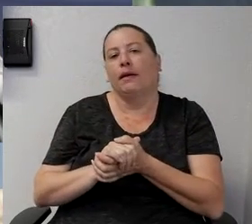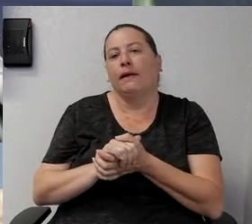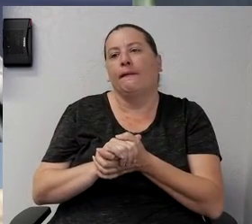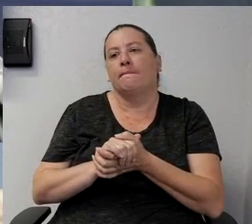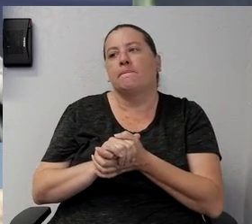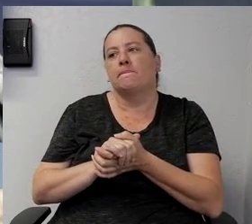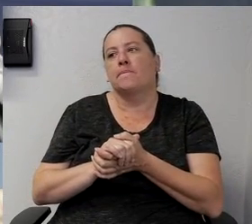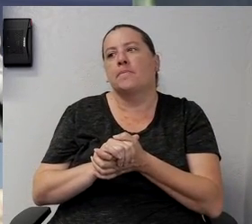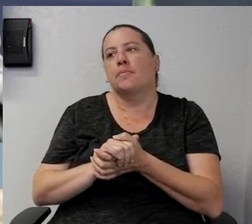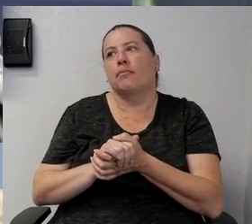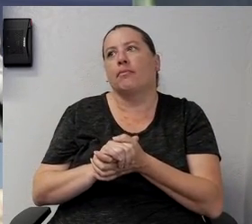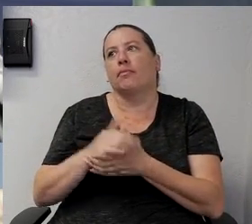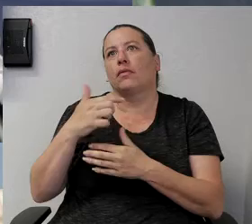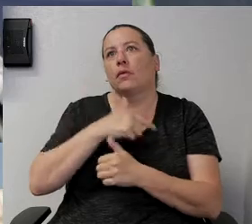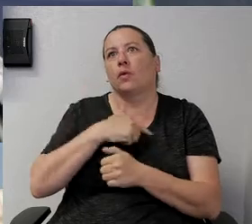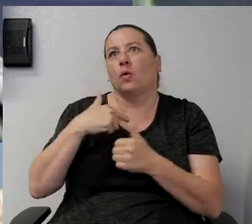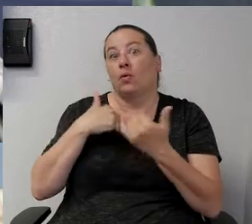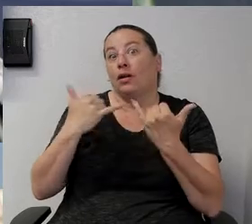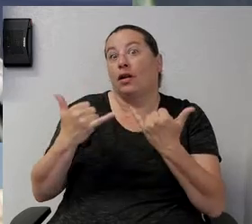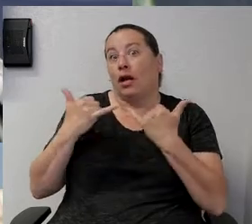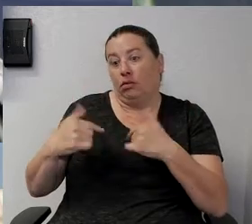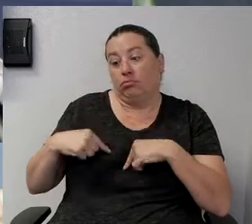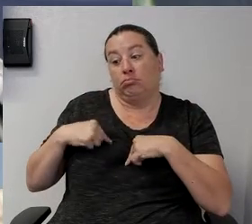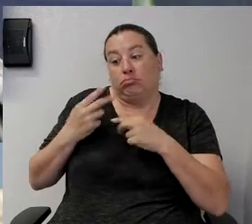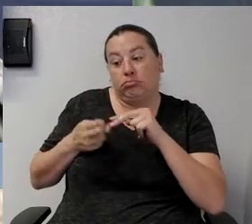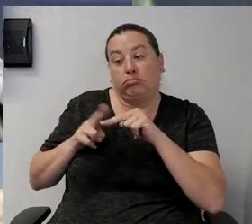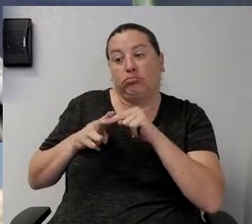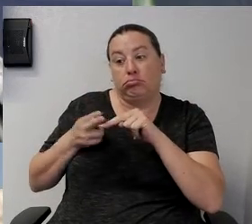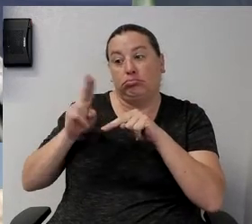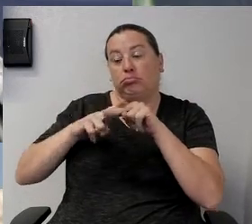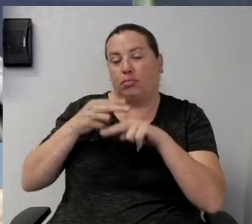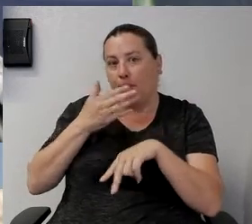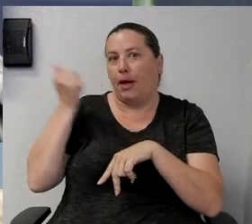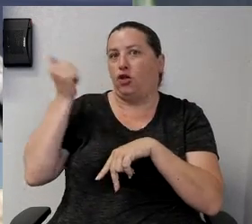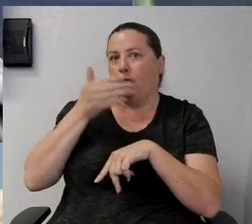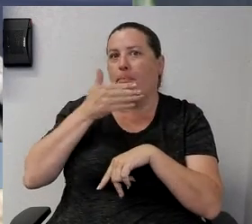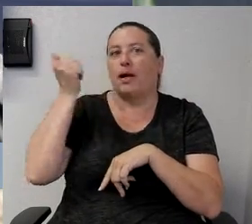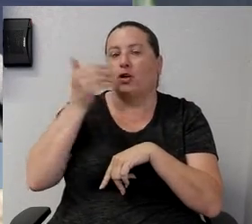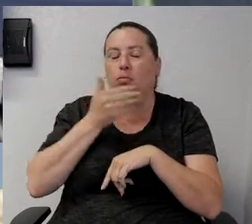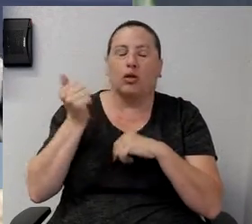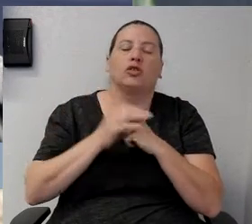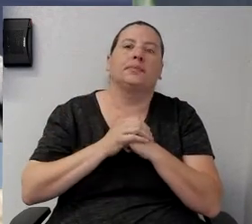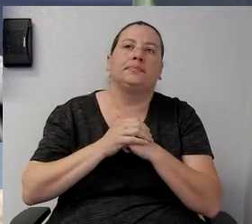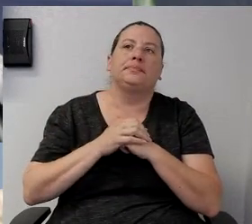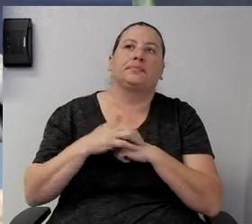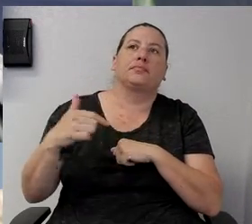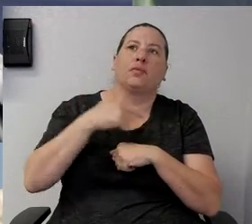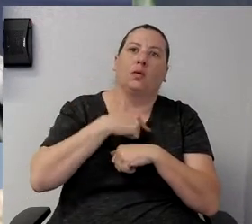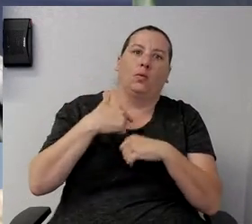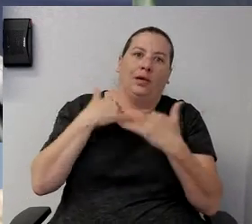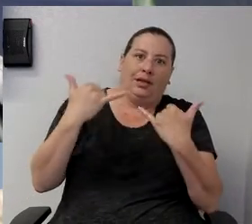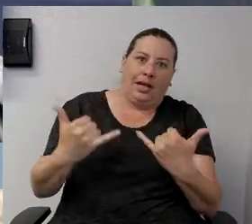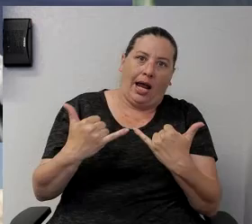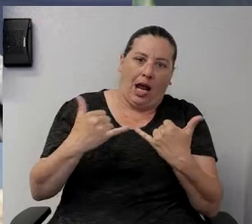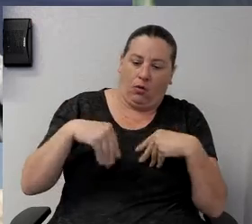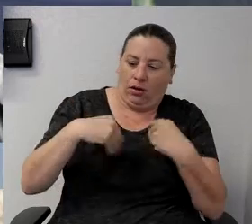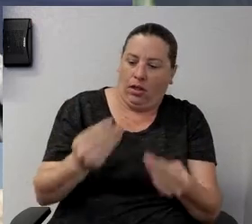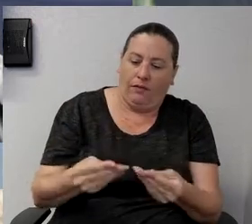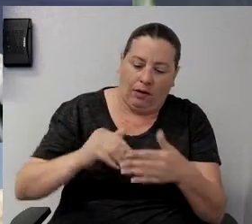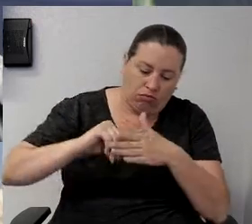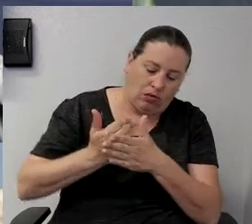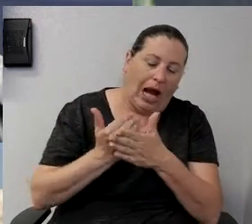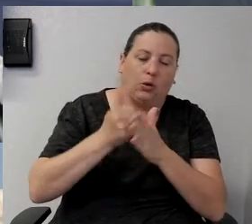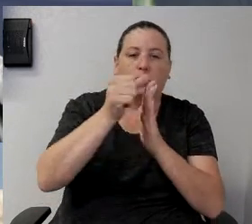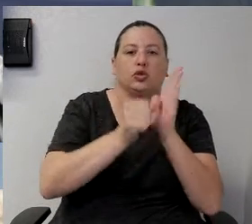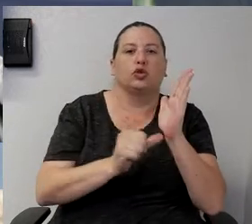increasingly in better and better shape in fact we're now giving you know a brand new surgical mask every single day